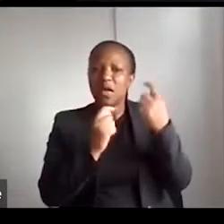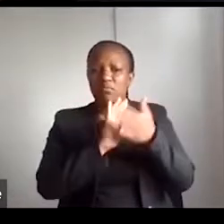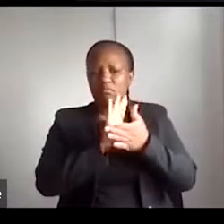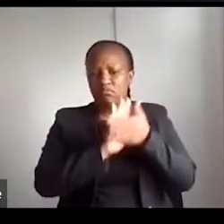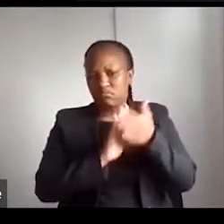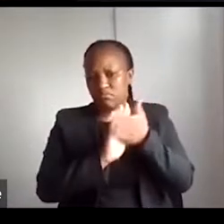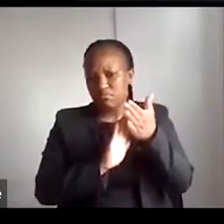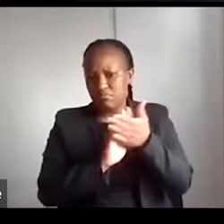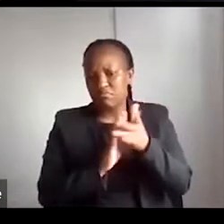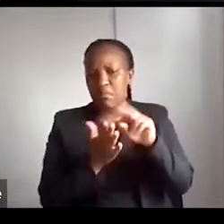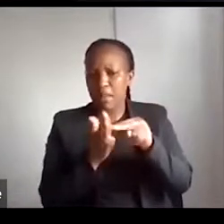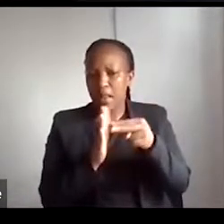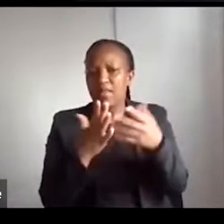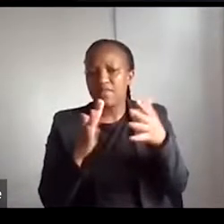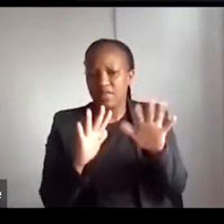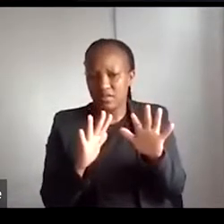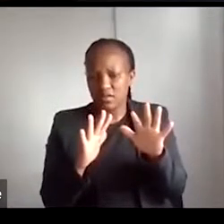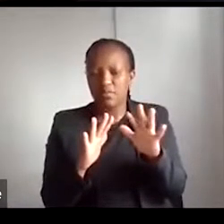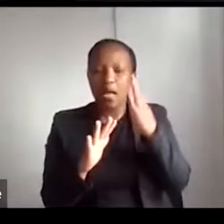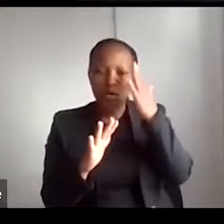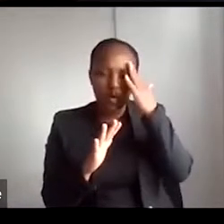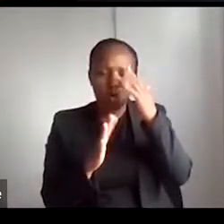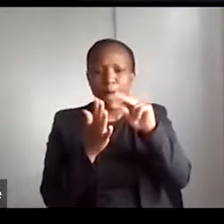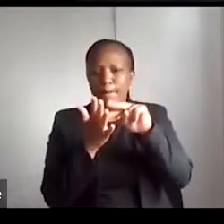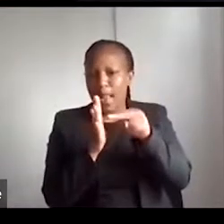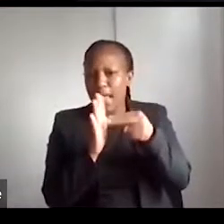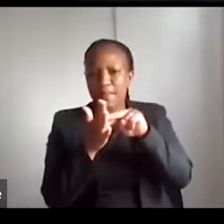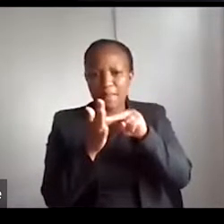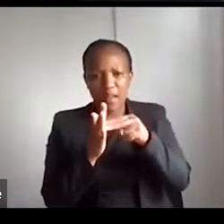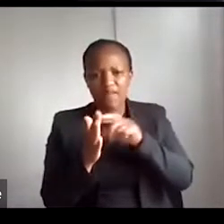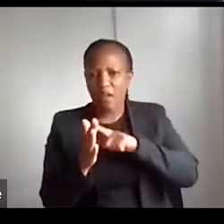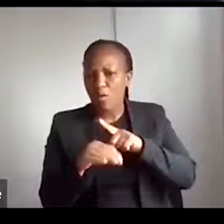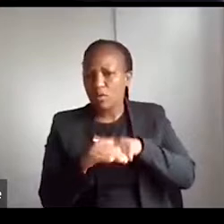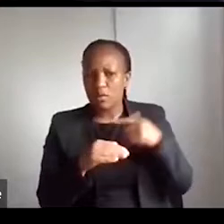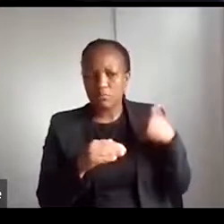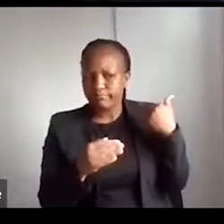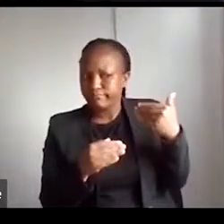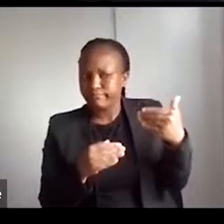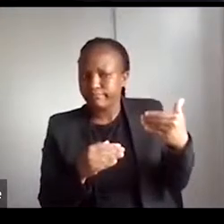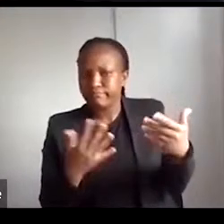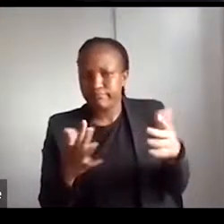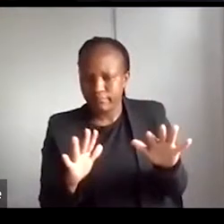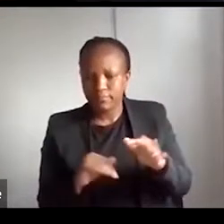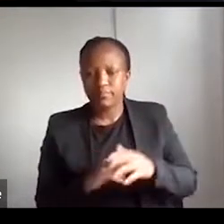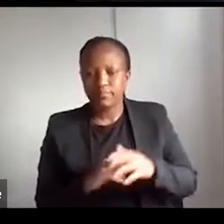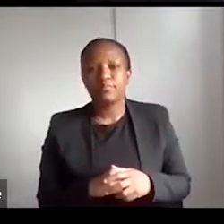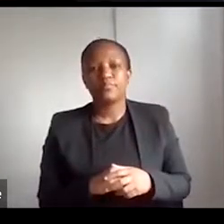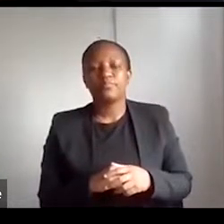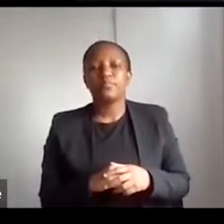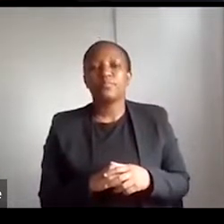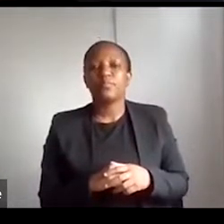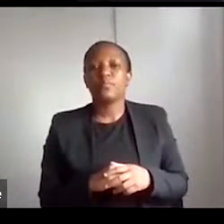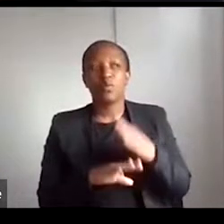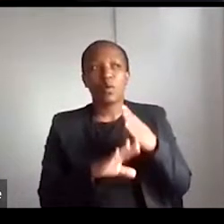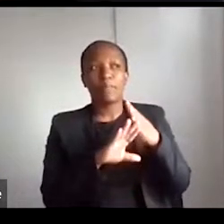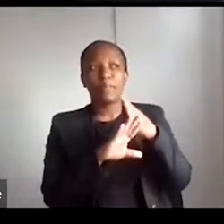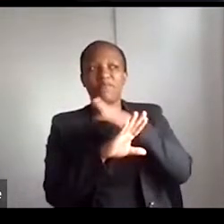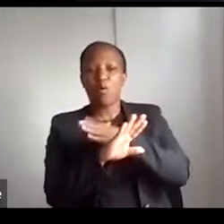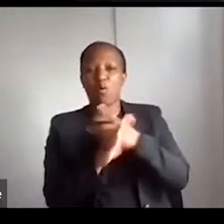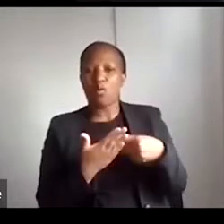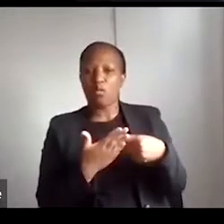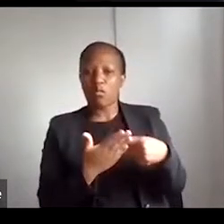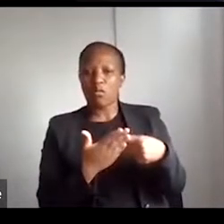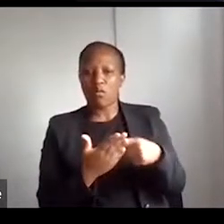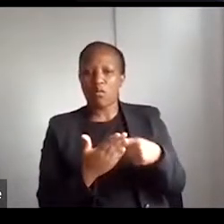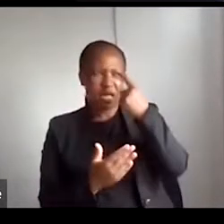know that it's taken a lot of planning over a long period of time. think, Atura, the initial conversations that I think I